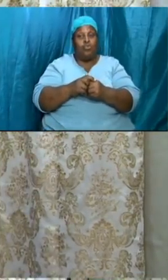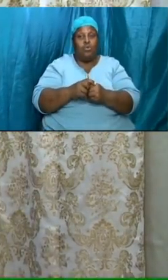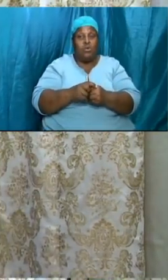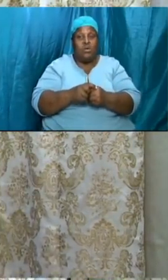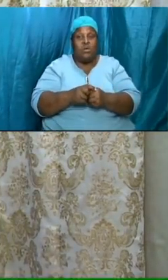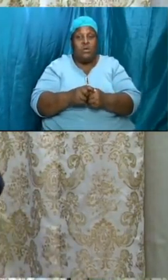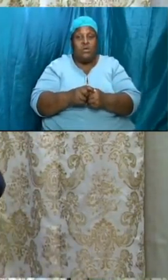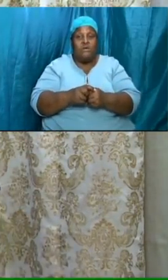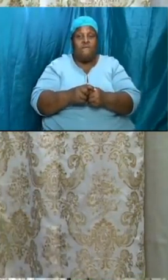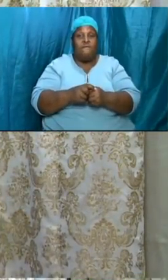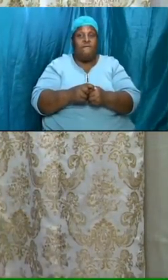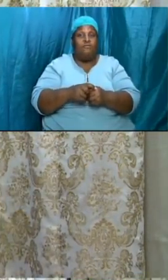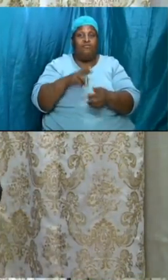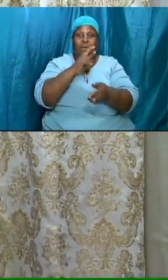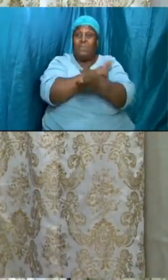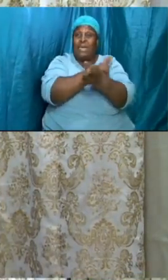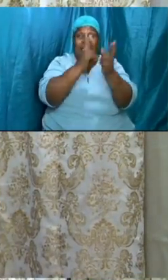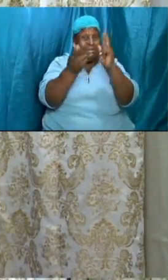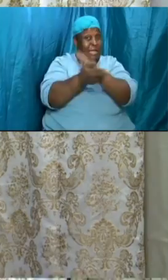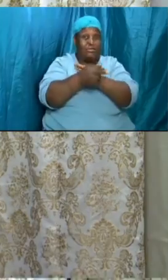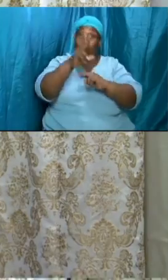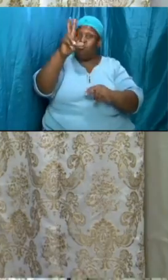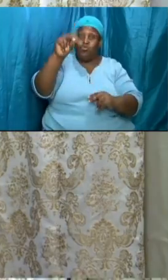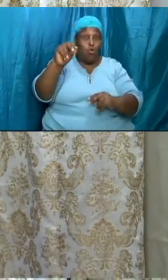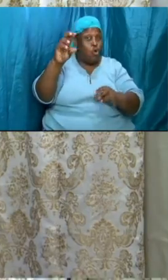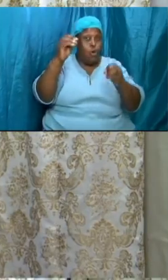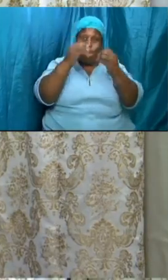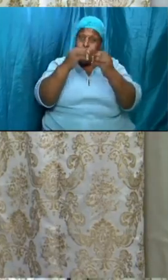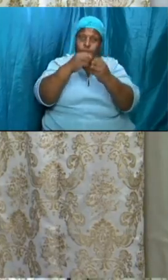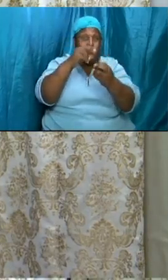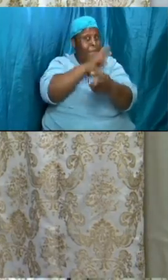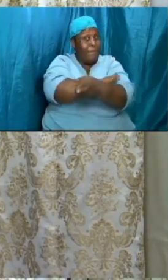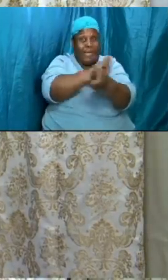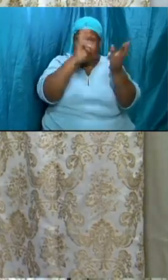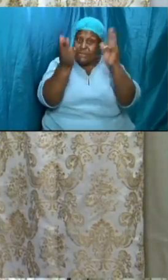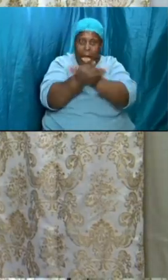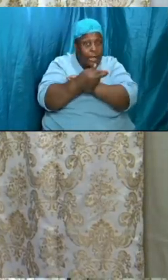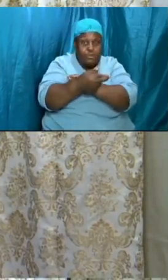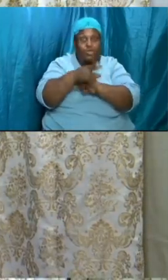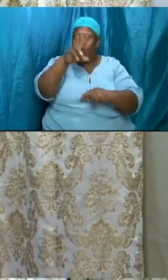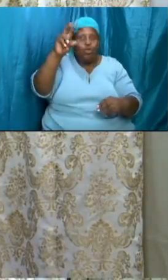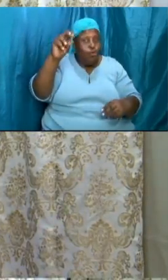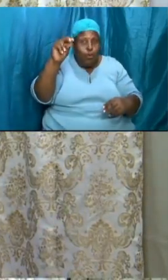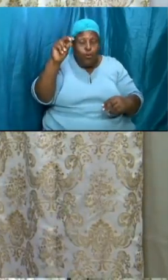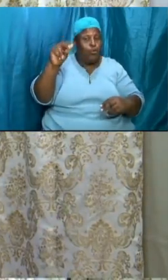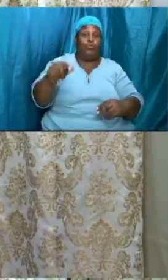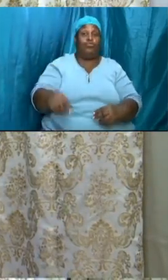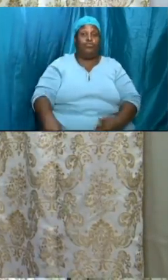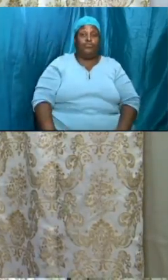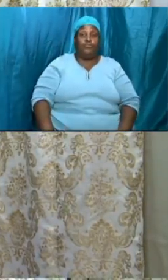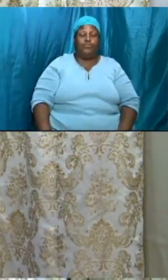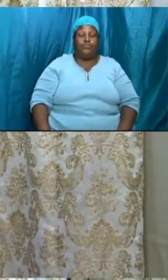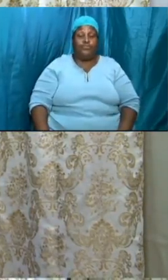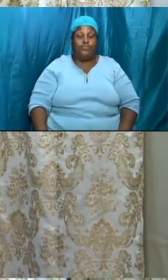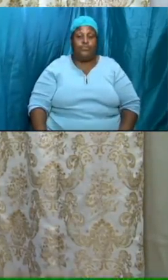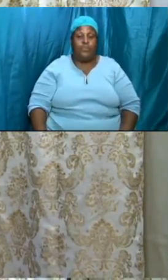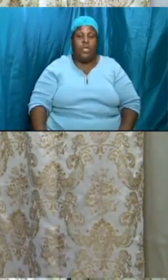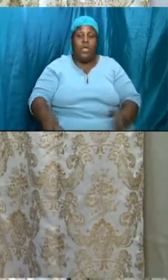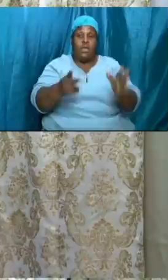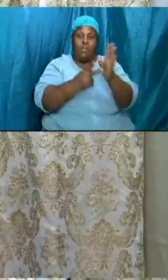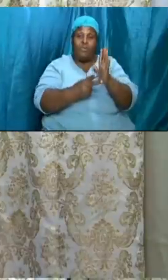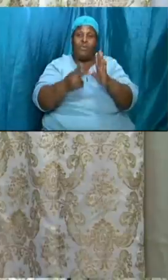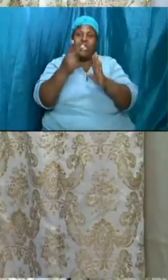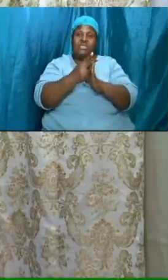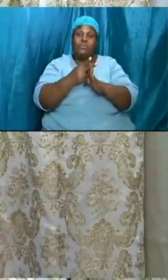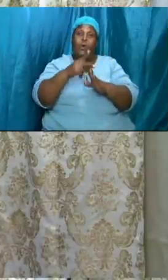one it is appointed unto man wants to die understand the context of the scripture but the principle it is